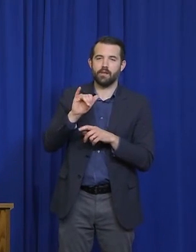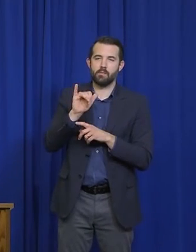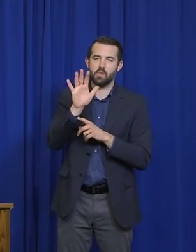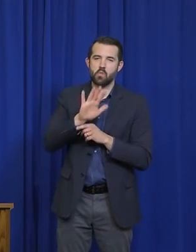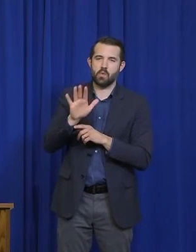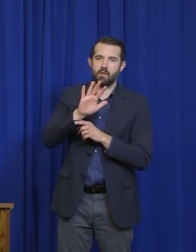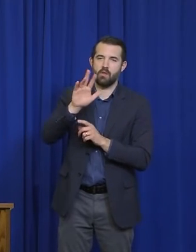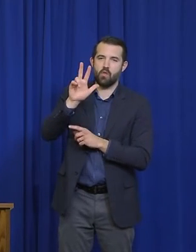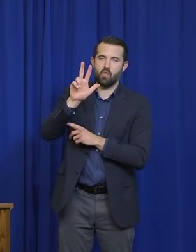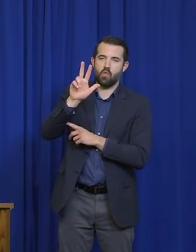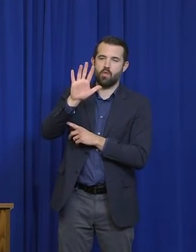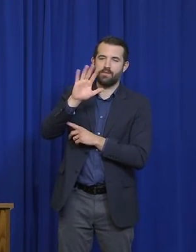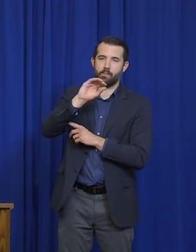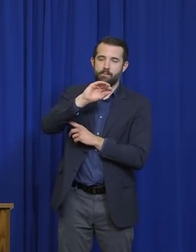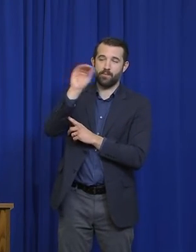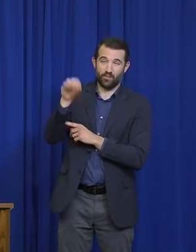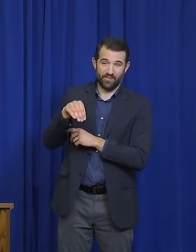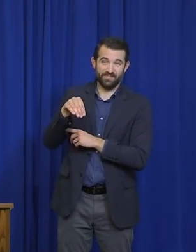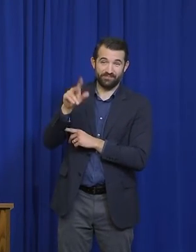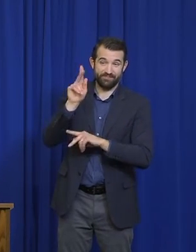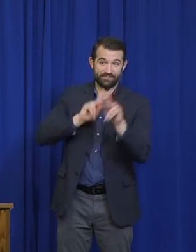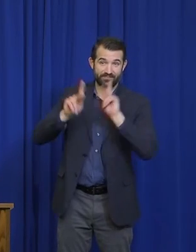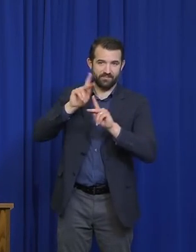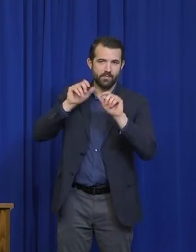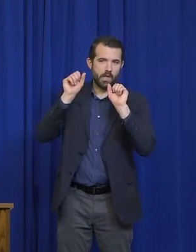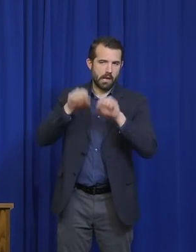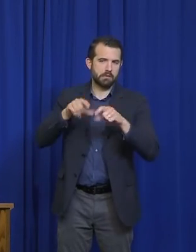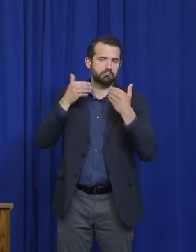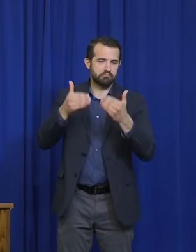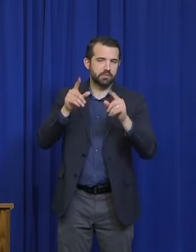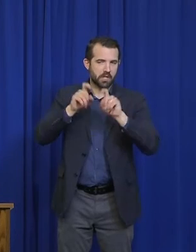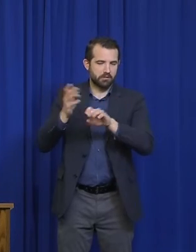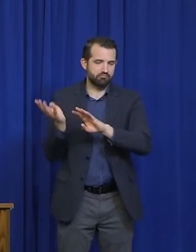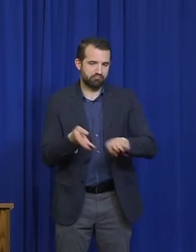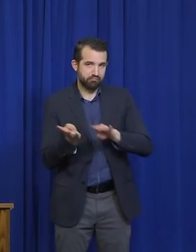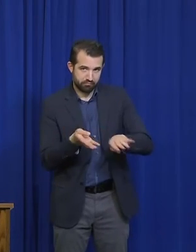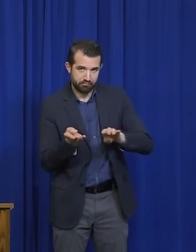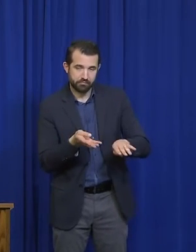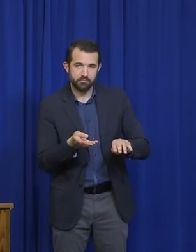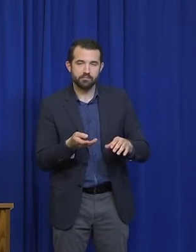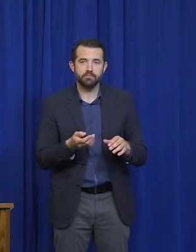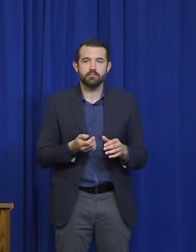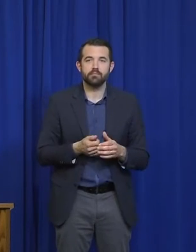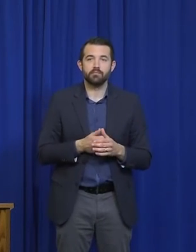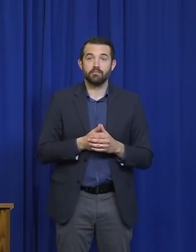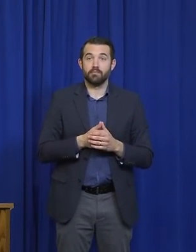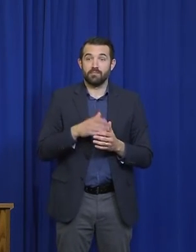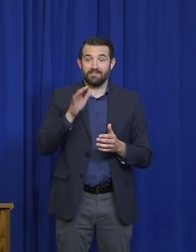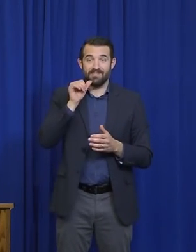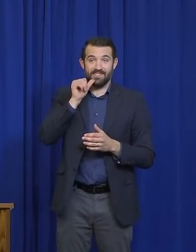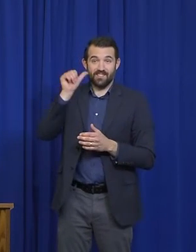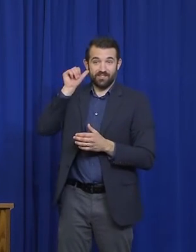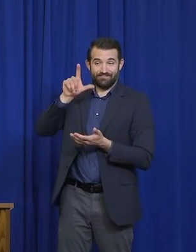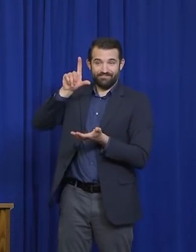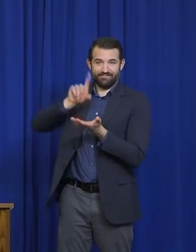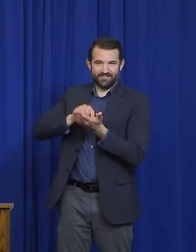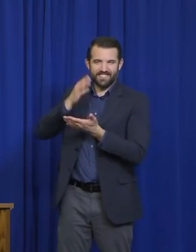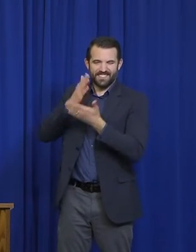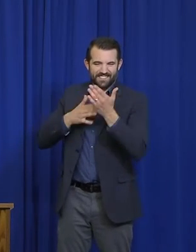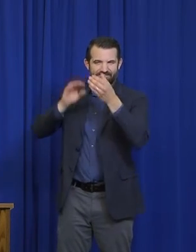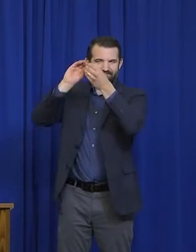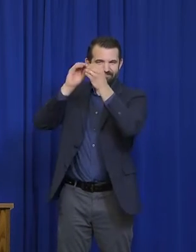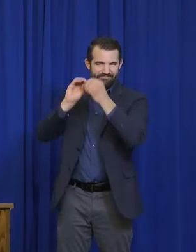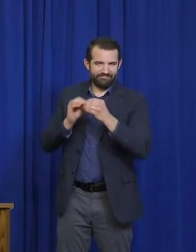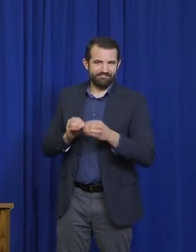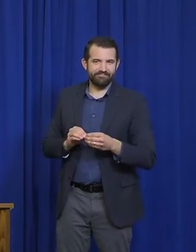other analysis that just came out yesterday actually suggests that in order for Maine to bridge that gap and start moving forward,